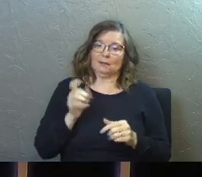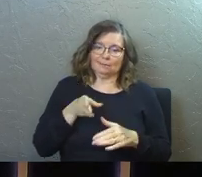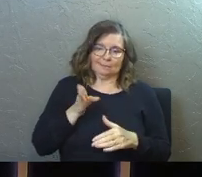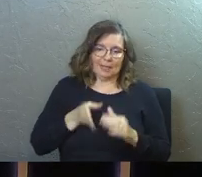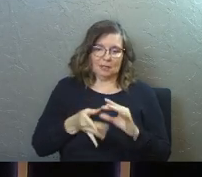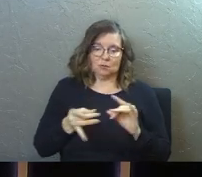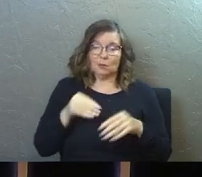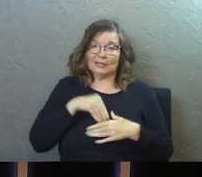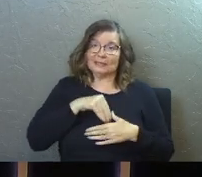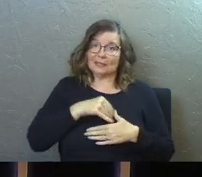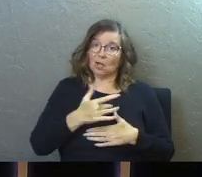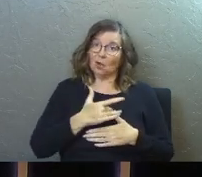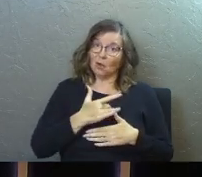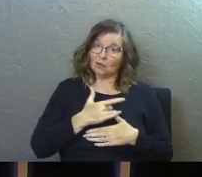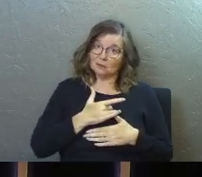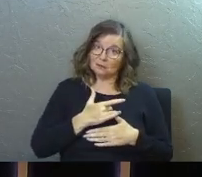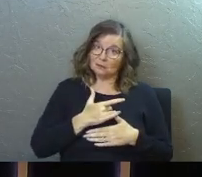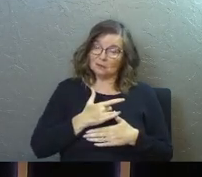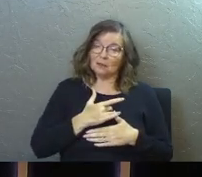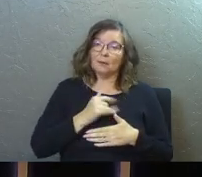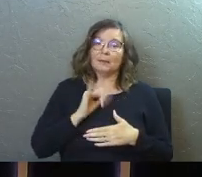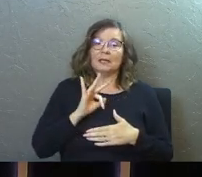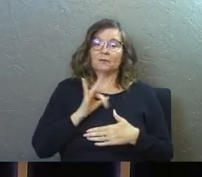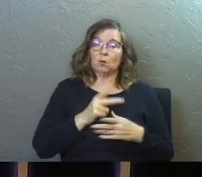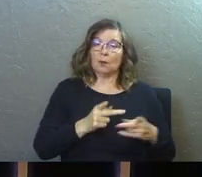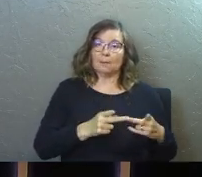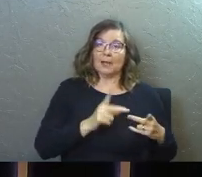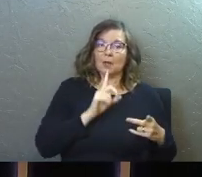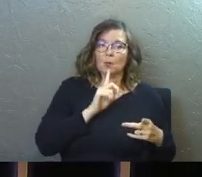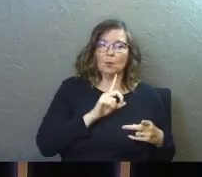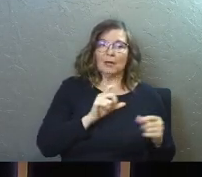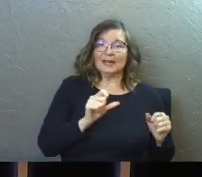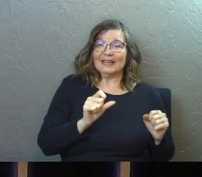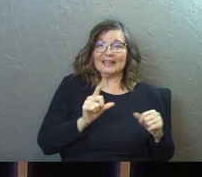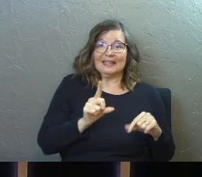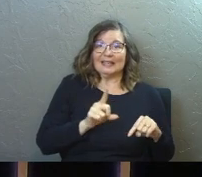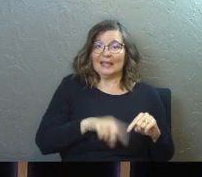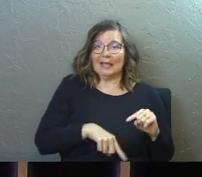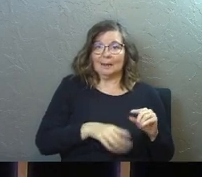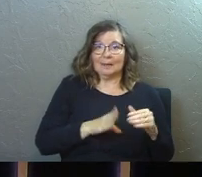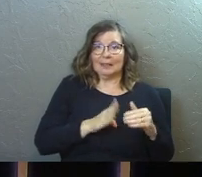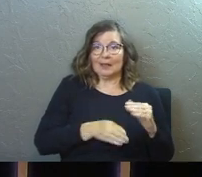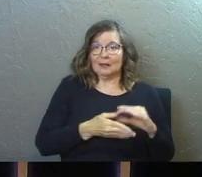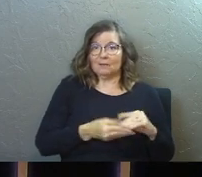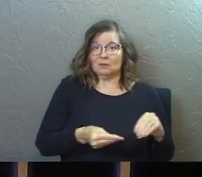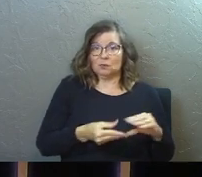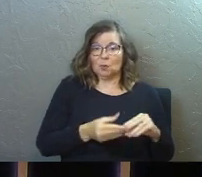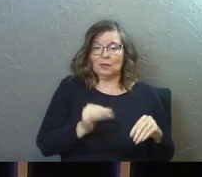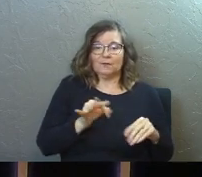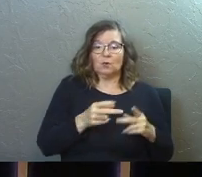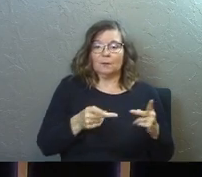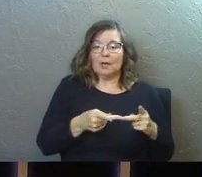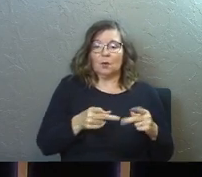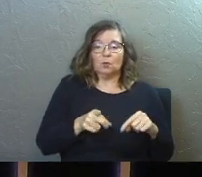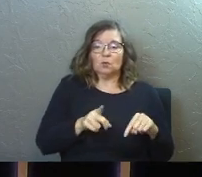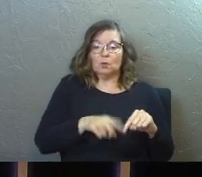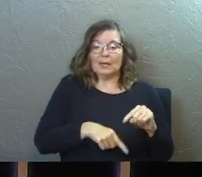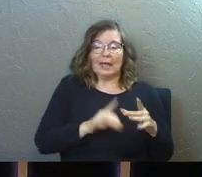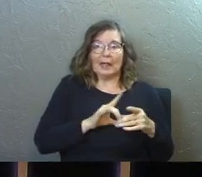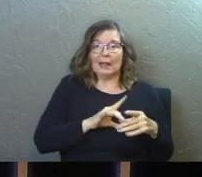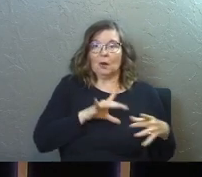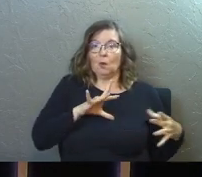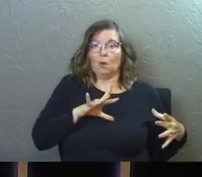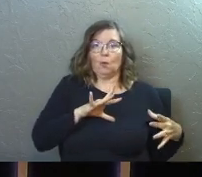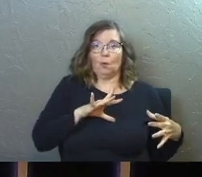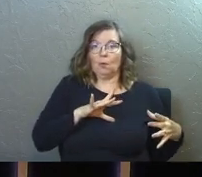story inside of your heart. But if you're in a place where it can't be the end of the story, if you're in a place where you can't